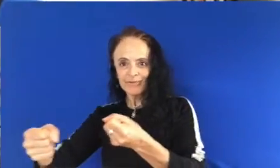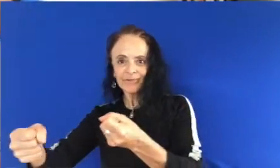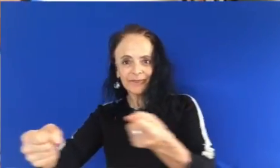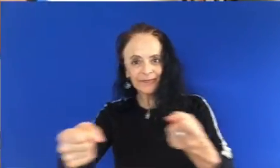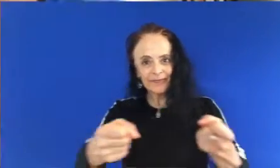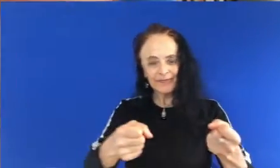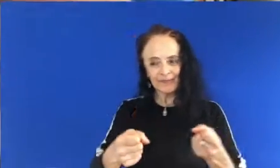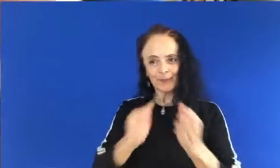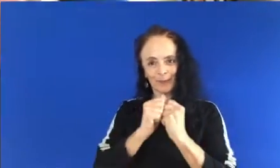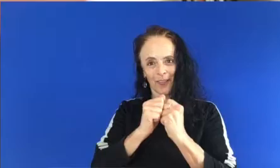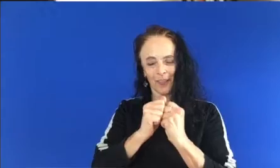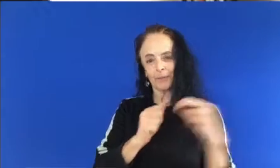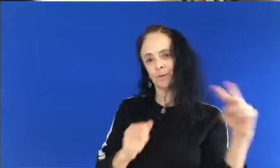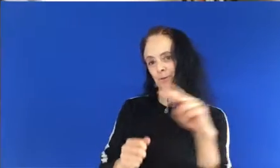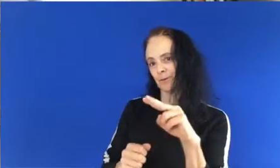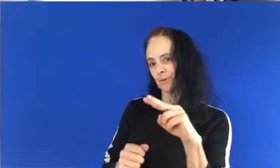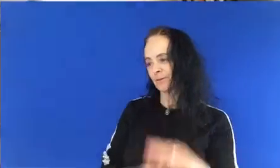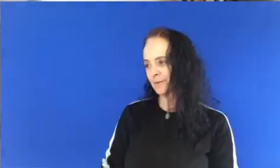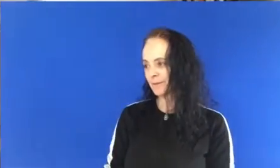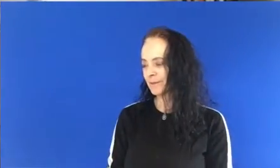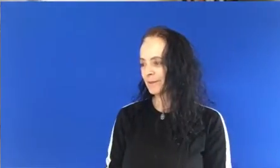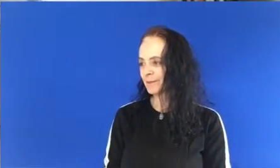y Ginga juntos.